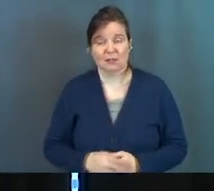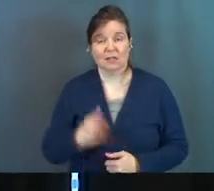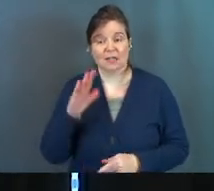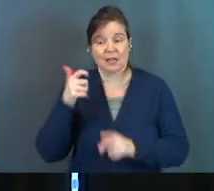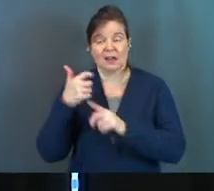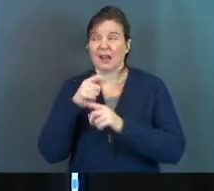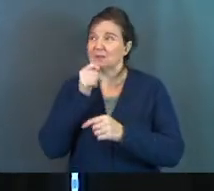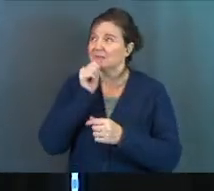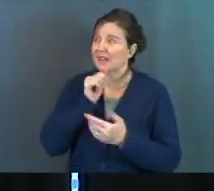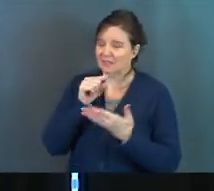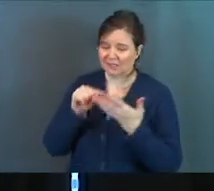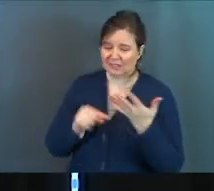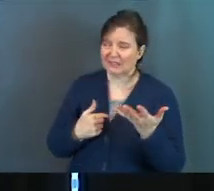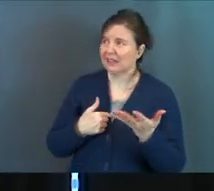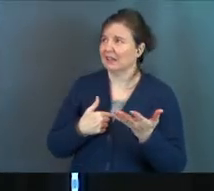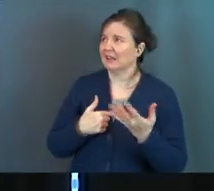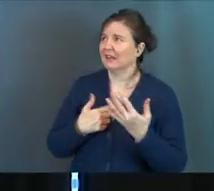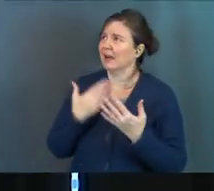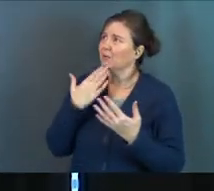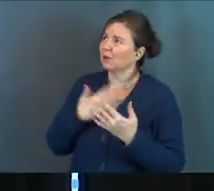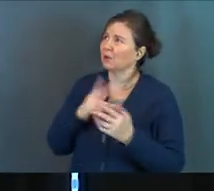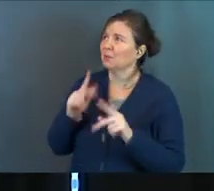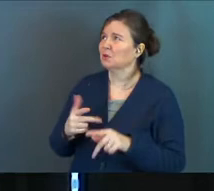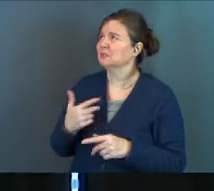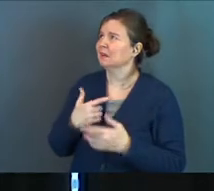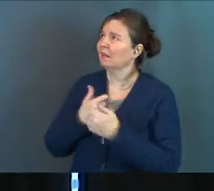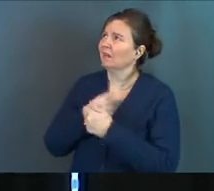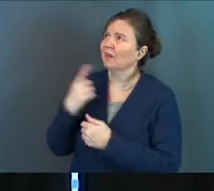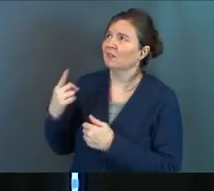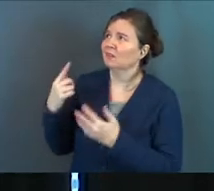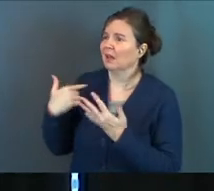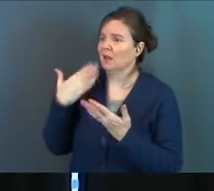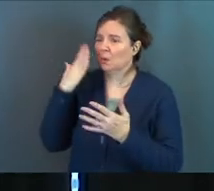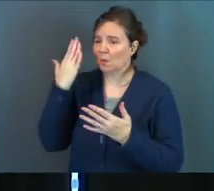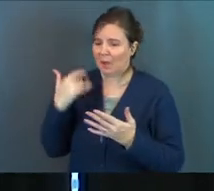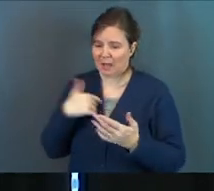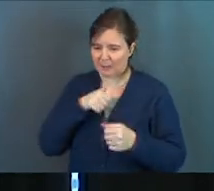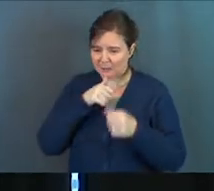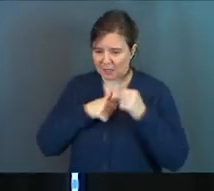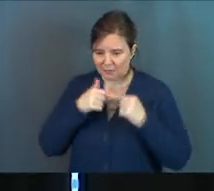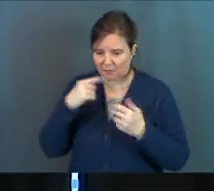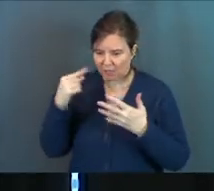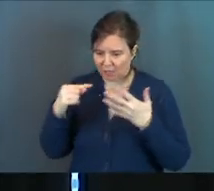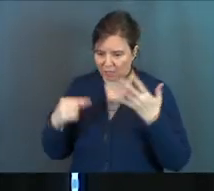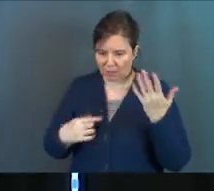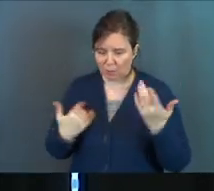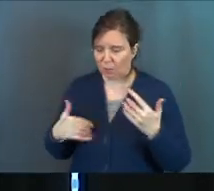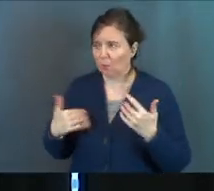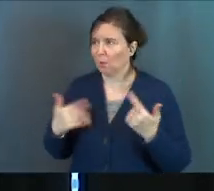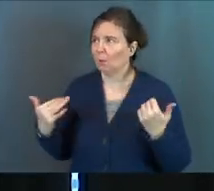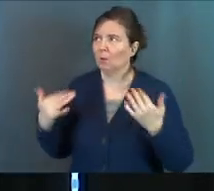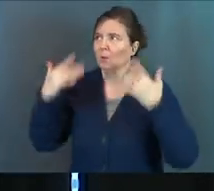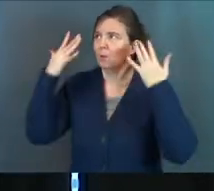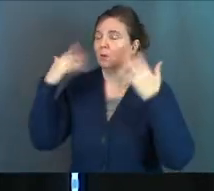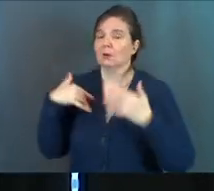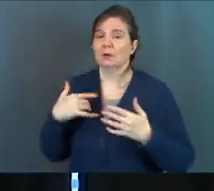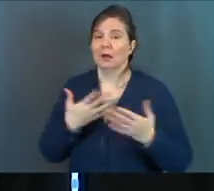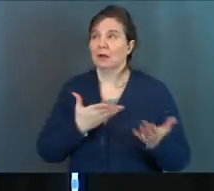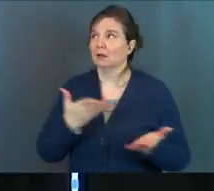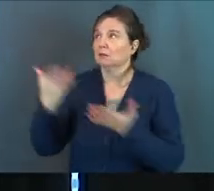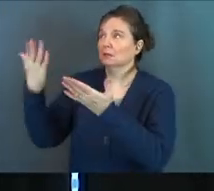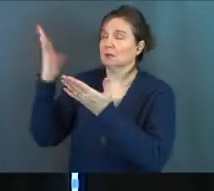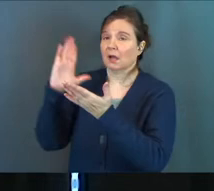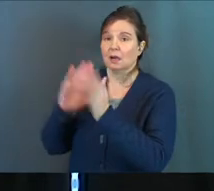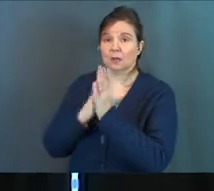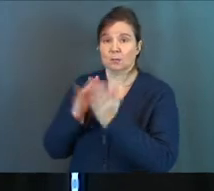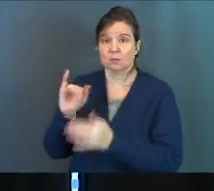God, I'm suffering and I'm a relatively good person, God. I don't know why I'm suffering as badly as I am. And he takes it to